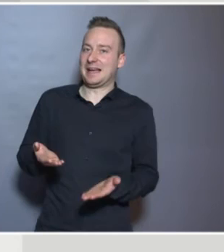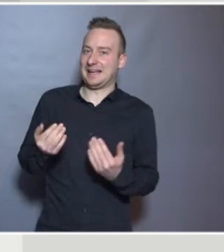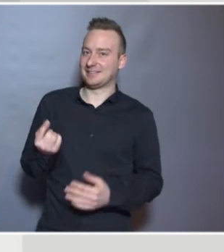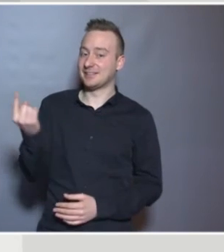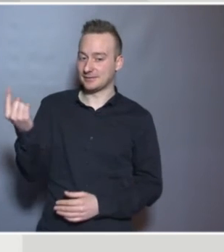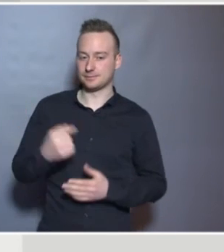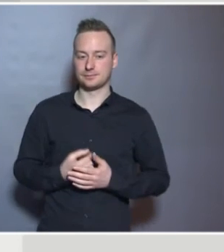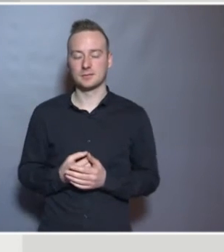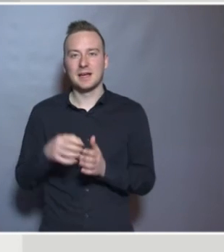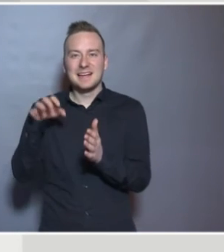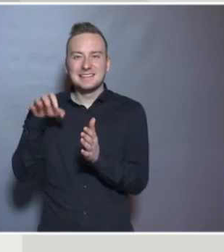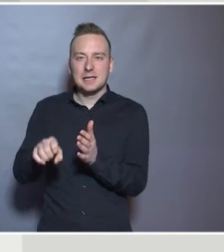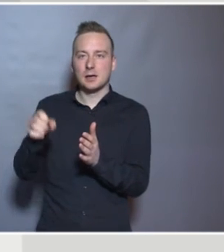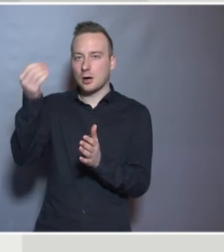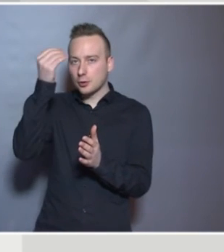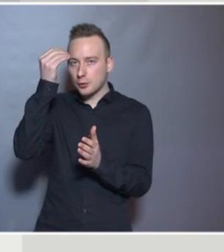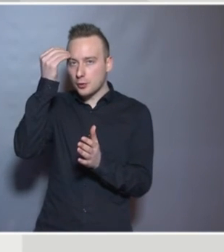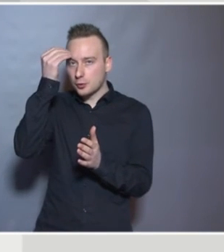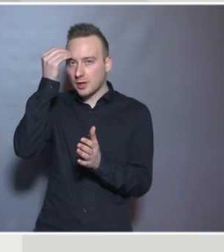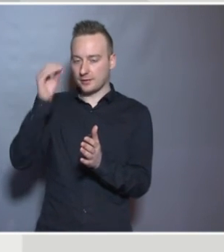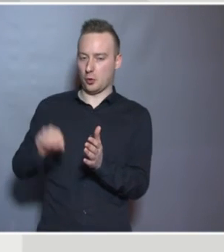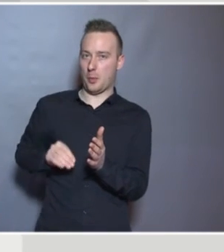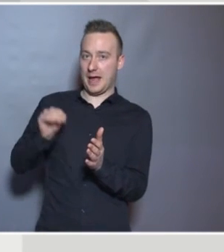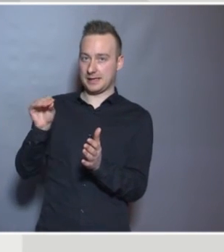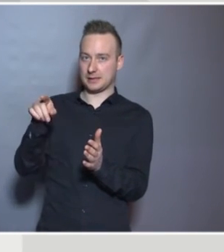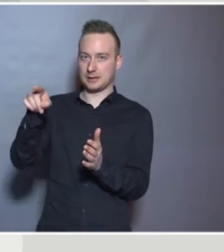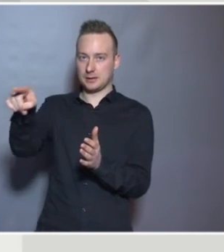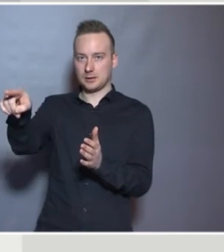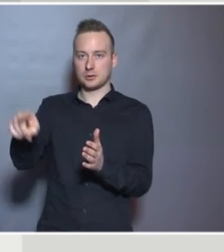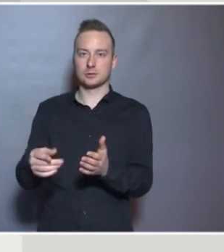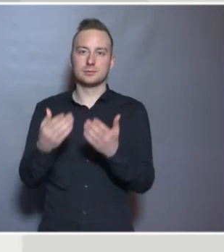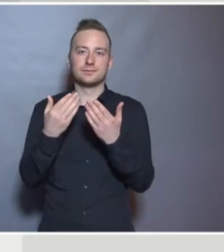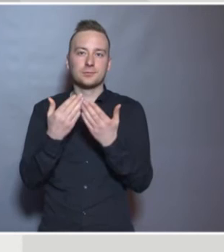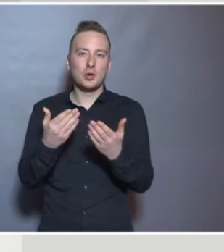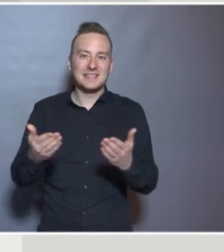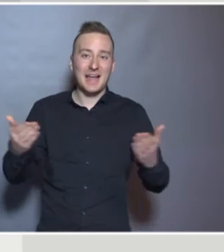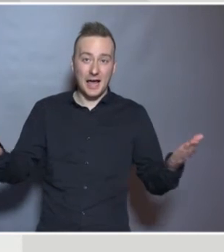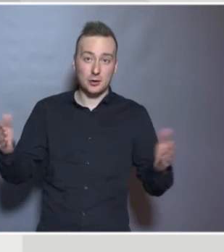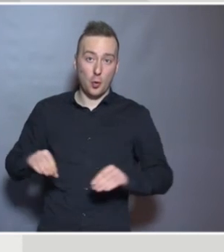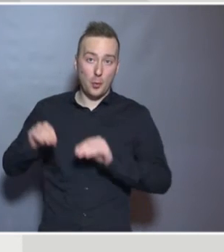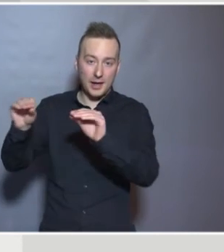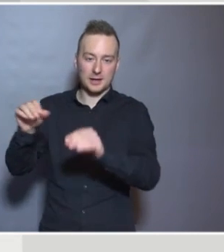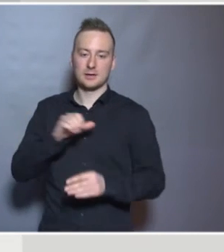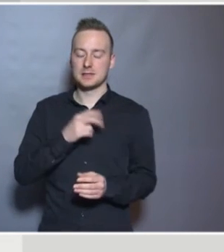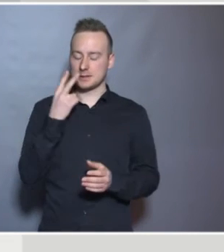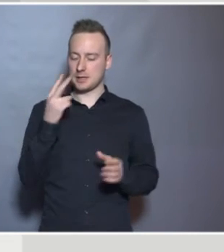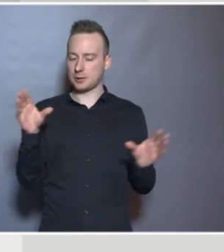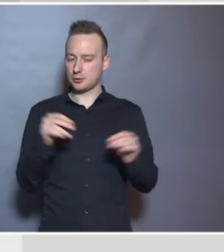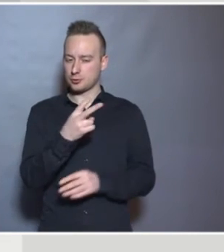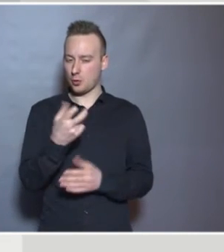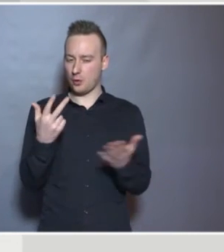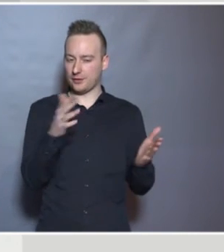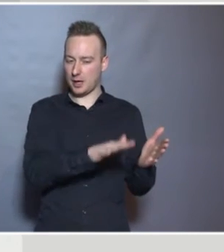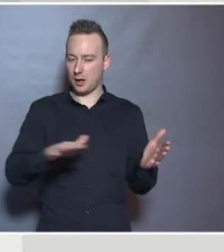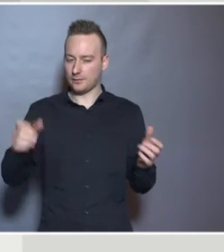Access to education, access to mainstream education. When we look at 28 countries data,